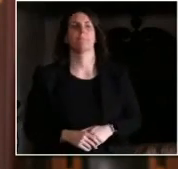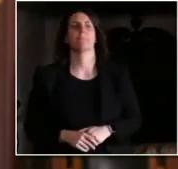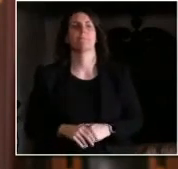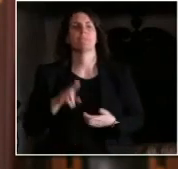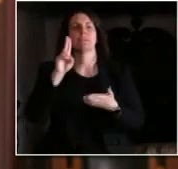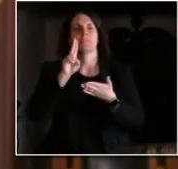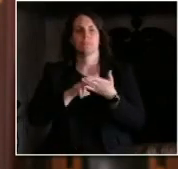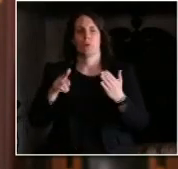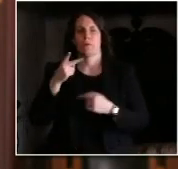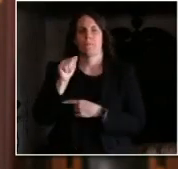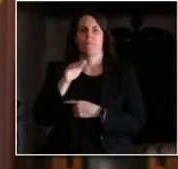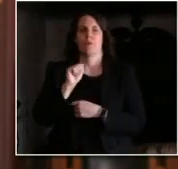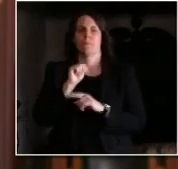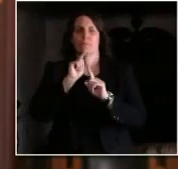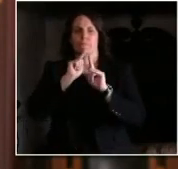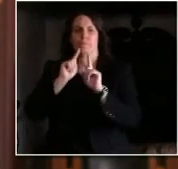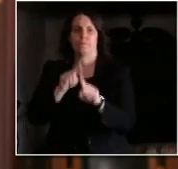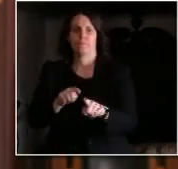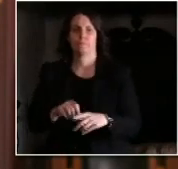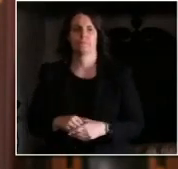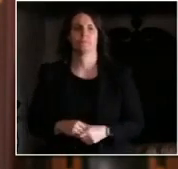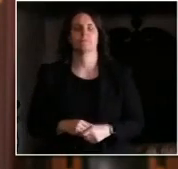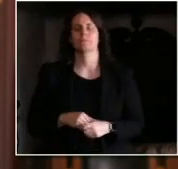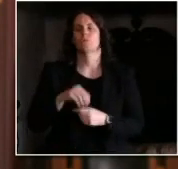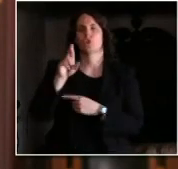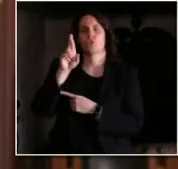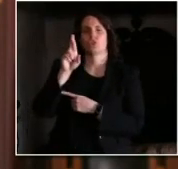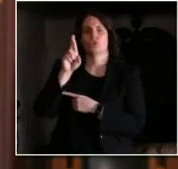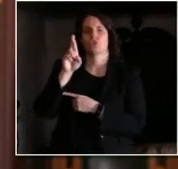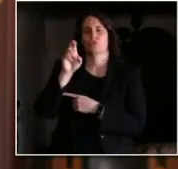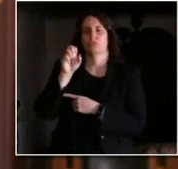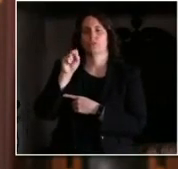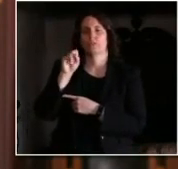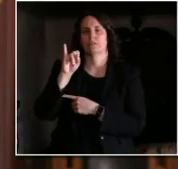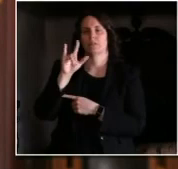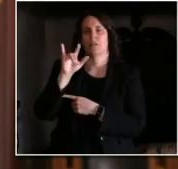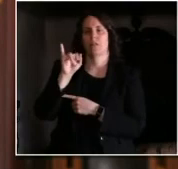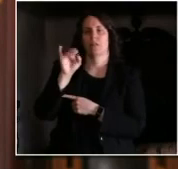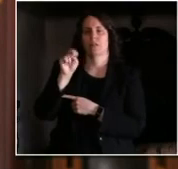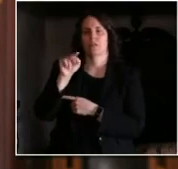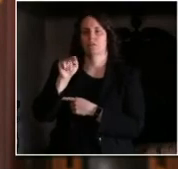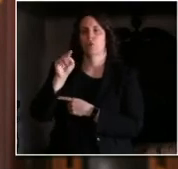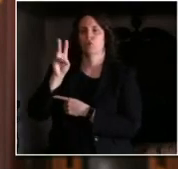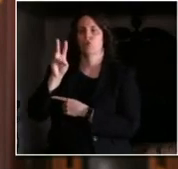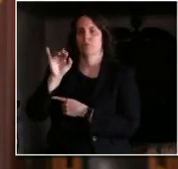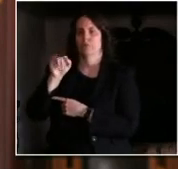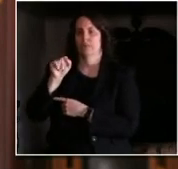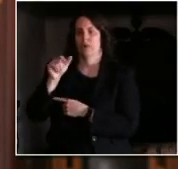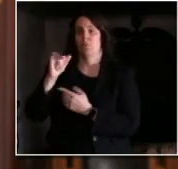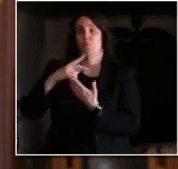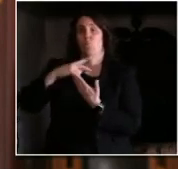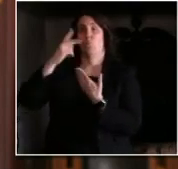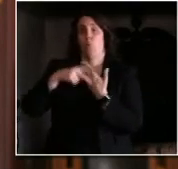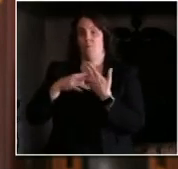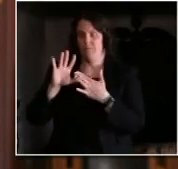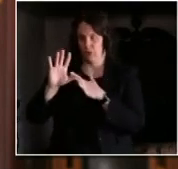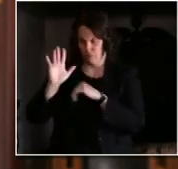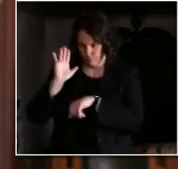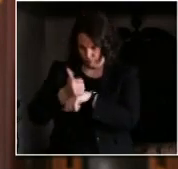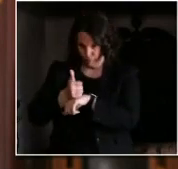that is a primary effort of ours to raise awareness to help people to help normalize and people